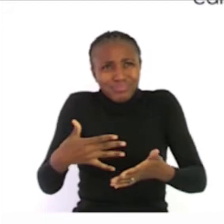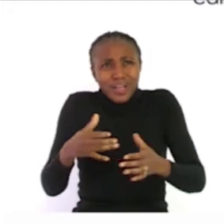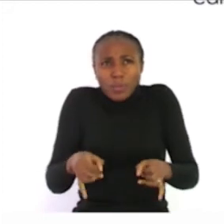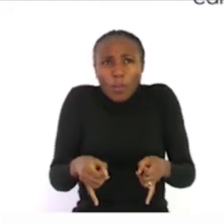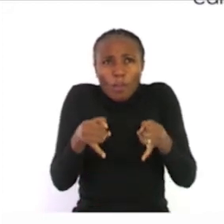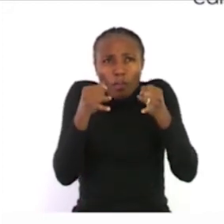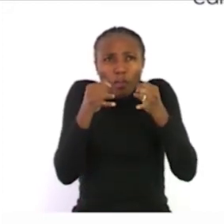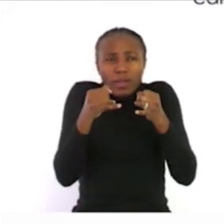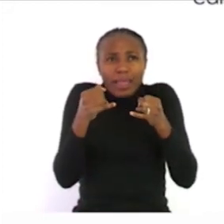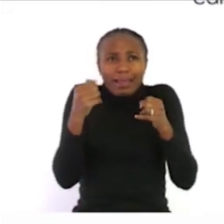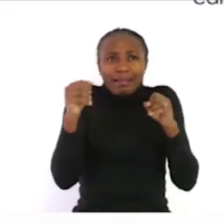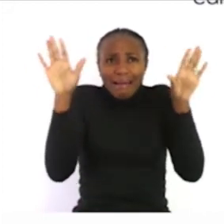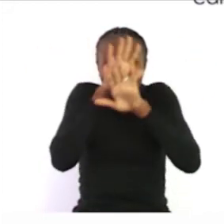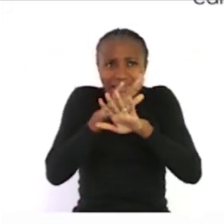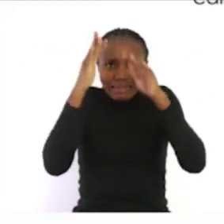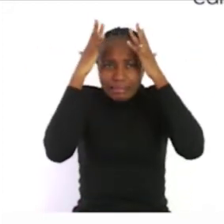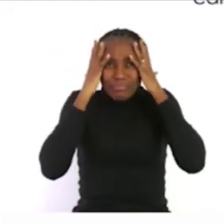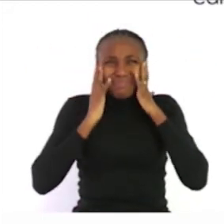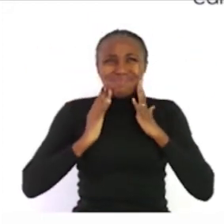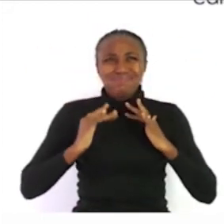and sweating at night